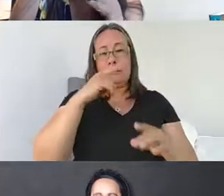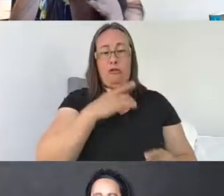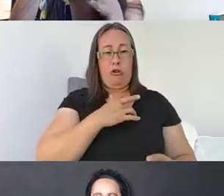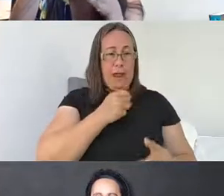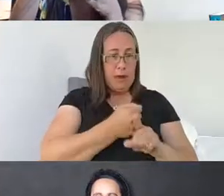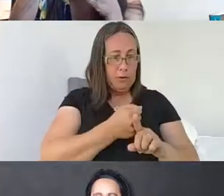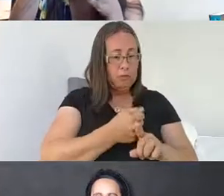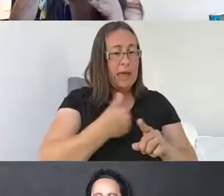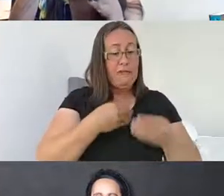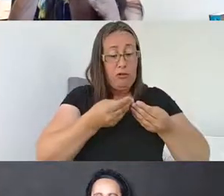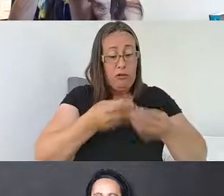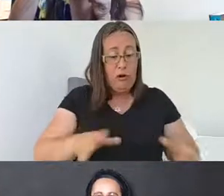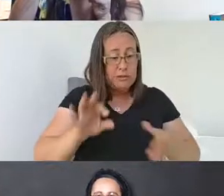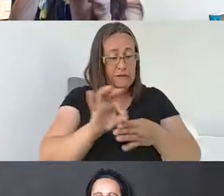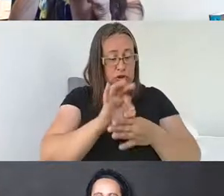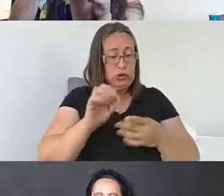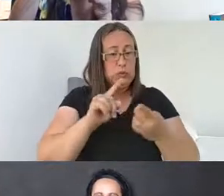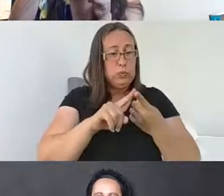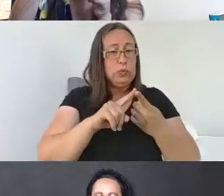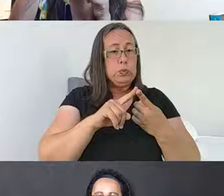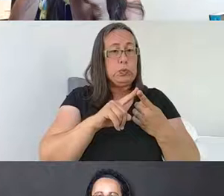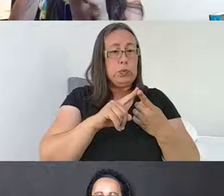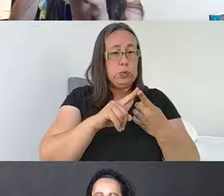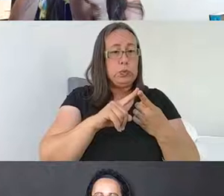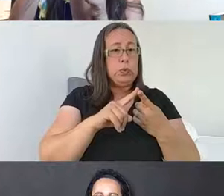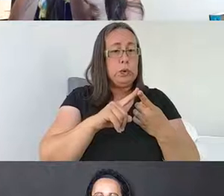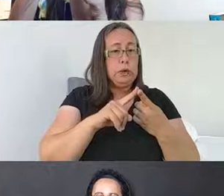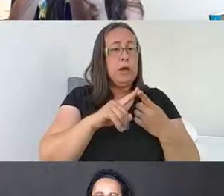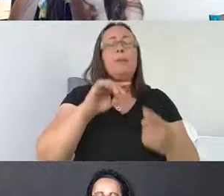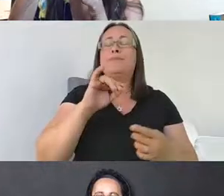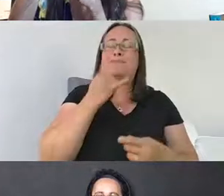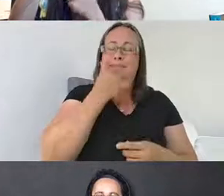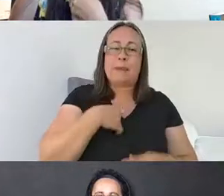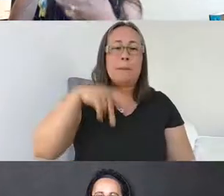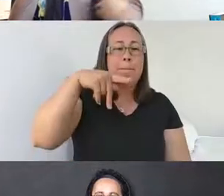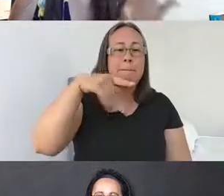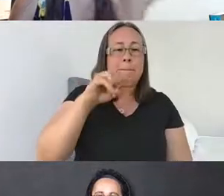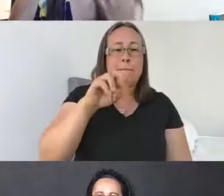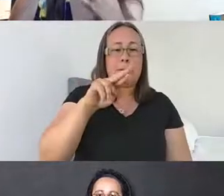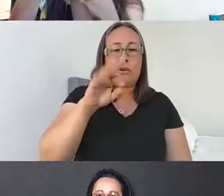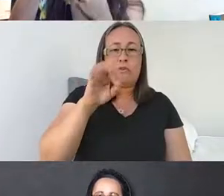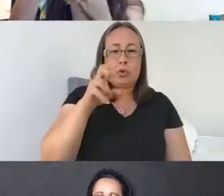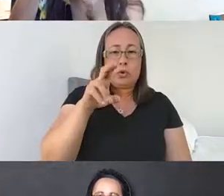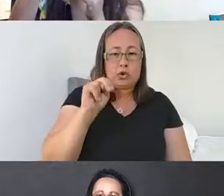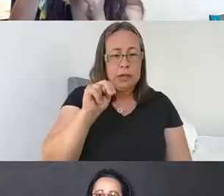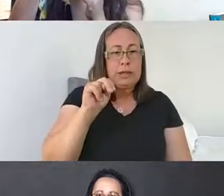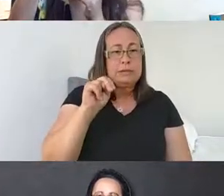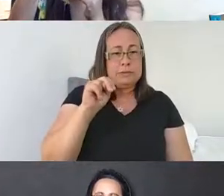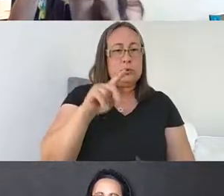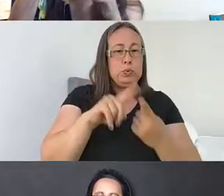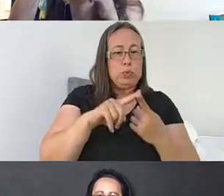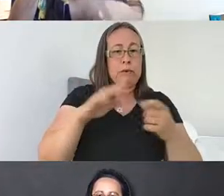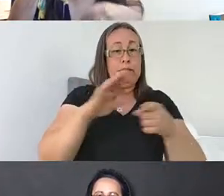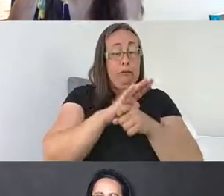entire brain and body. So then, you know, with cardiac arrest, while the brain is extremely sensitive, other organs can be damaged